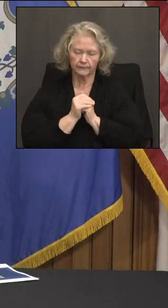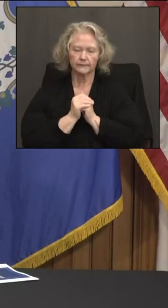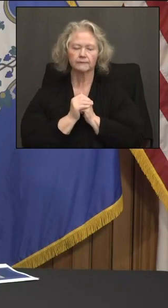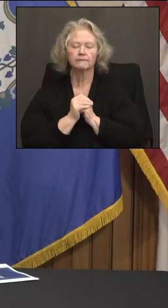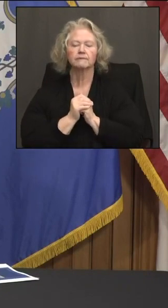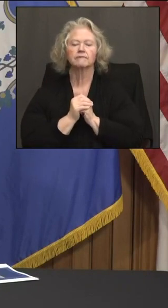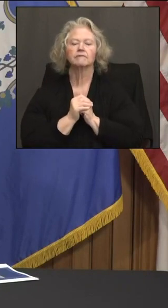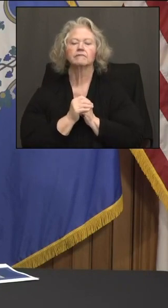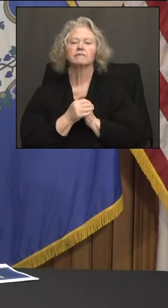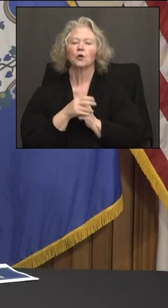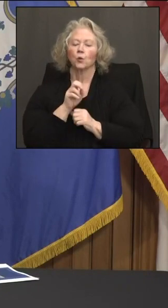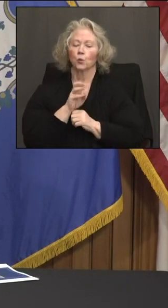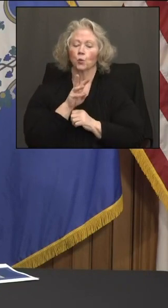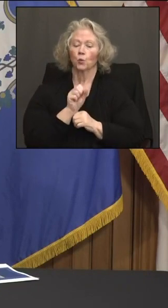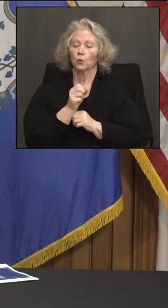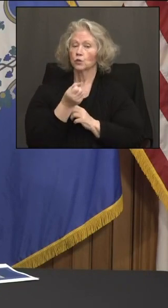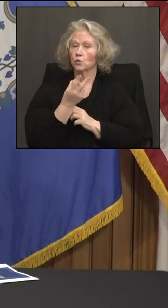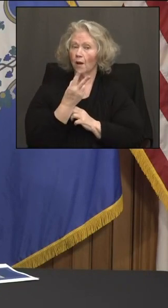News 12, Connecticut.